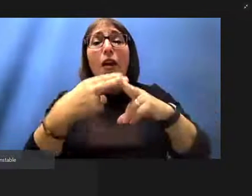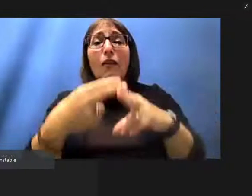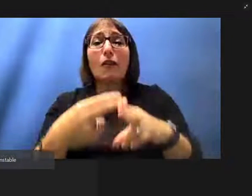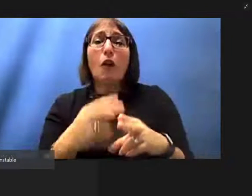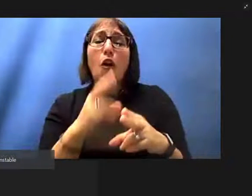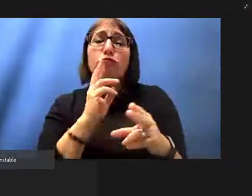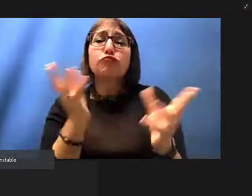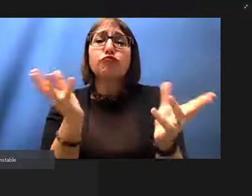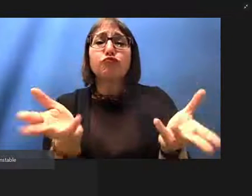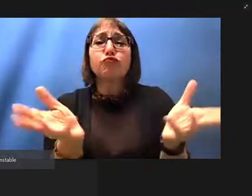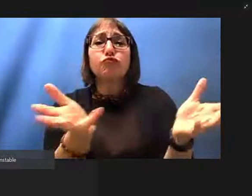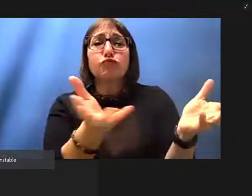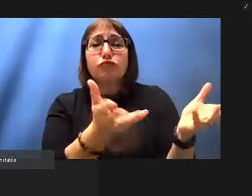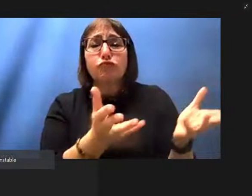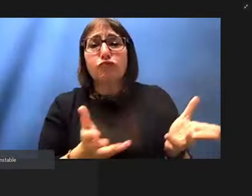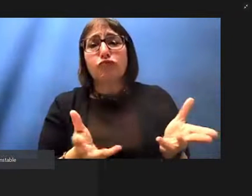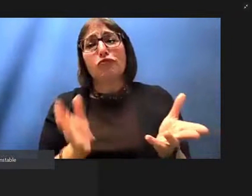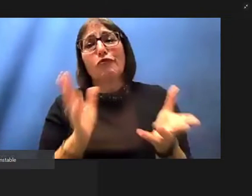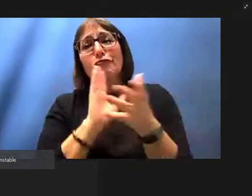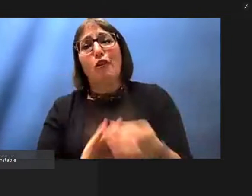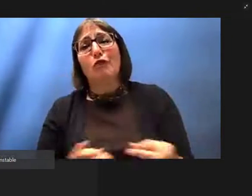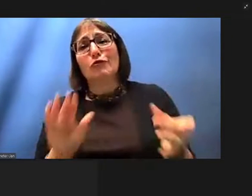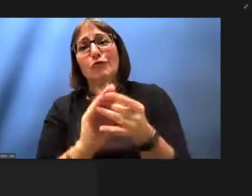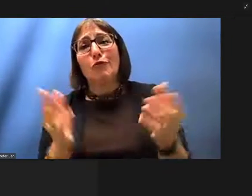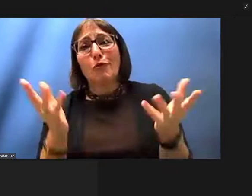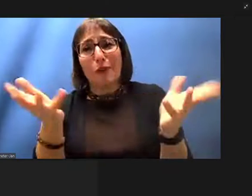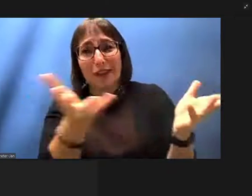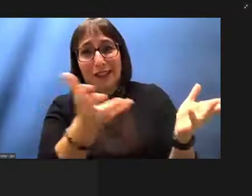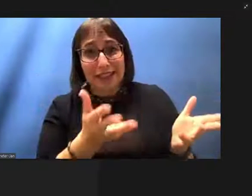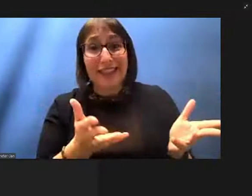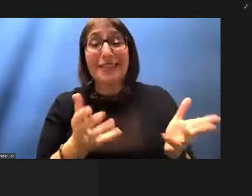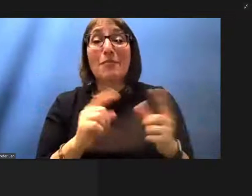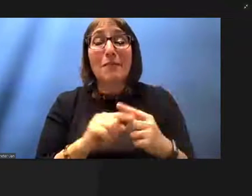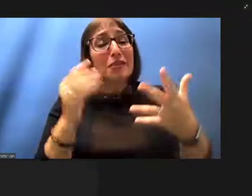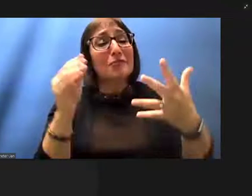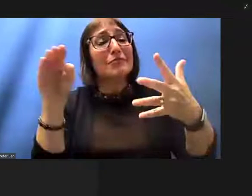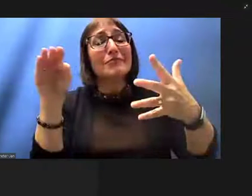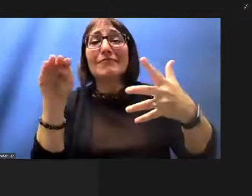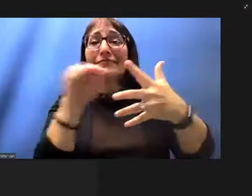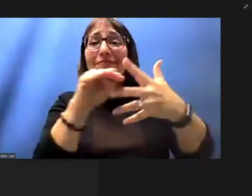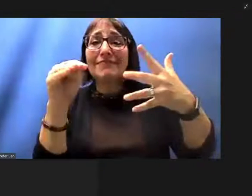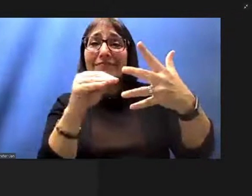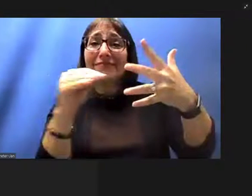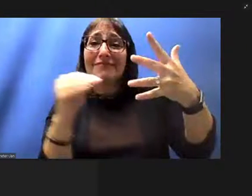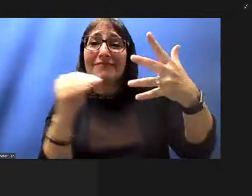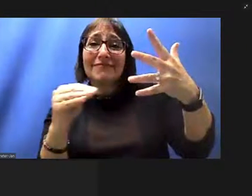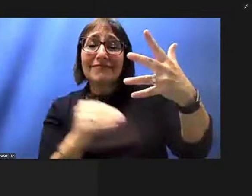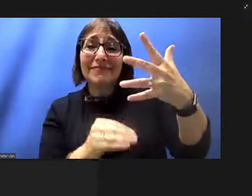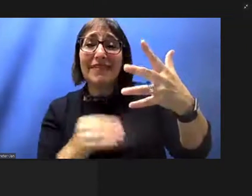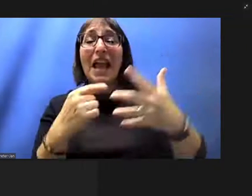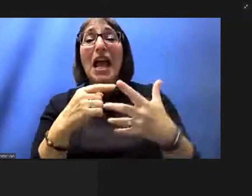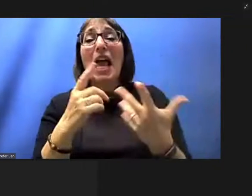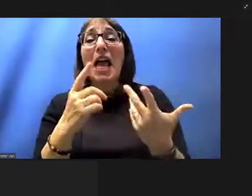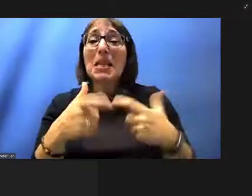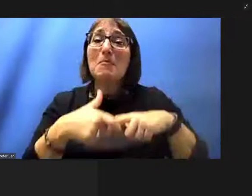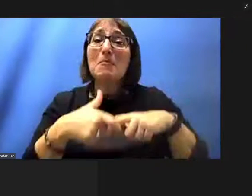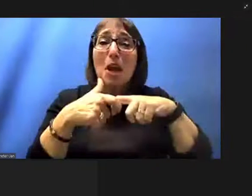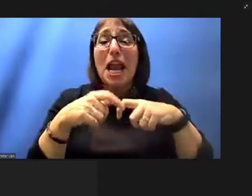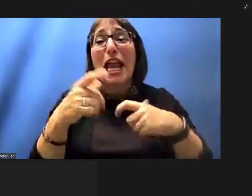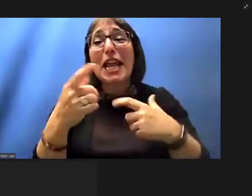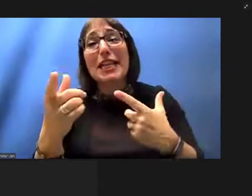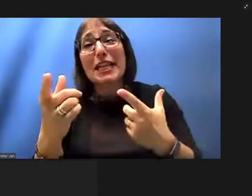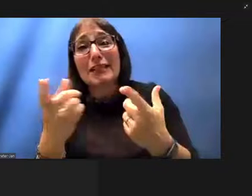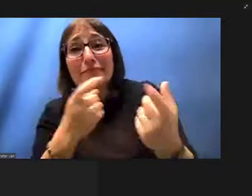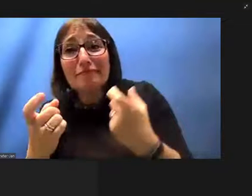some breaks in between for questions and answers because what what we are relating this evening about